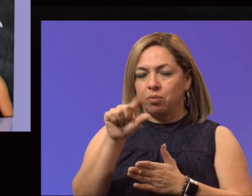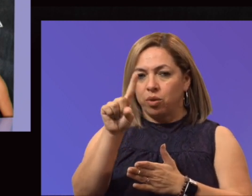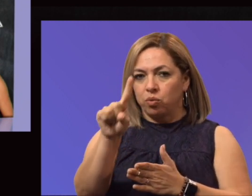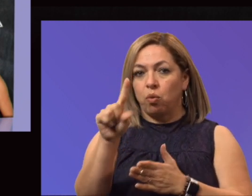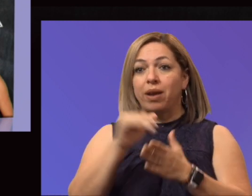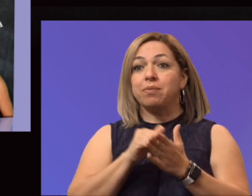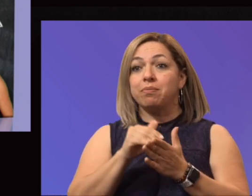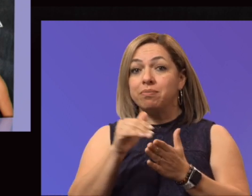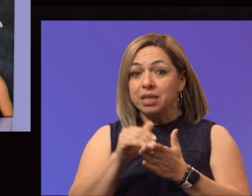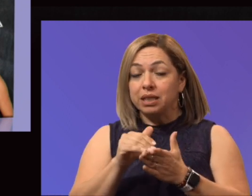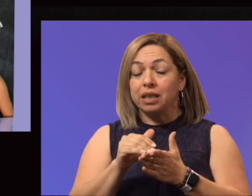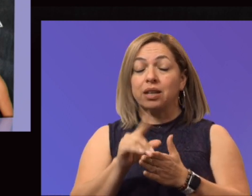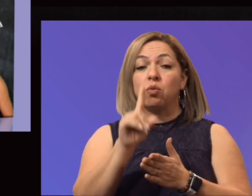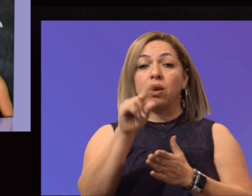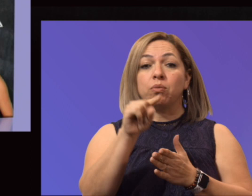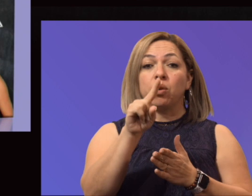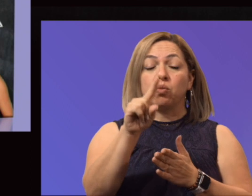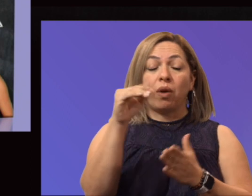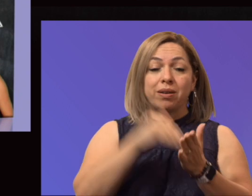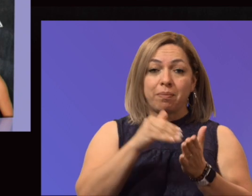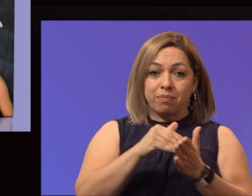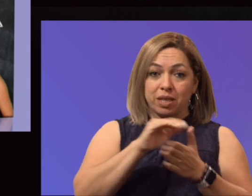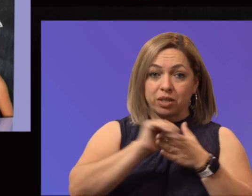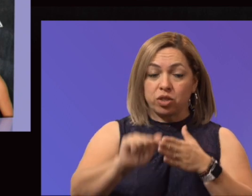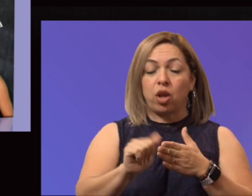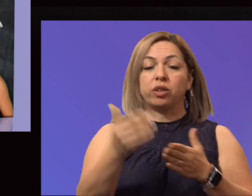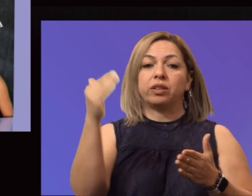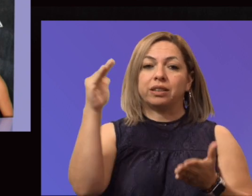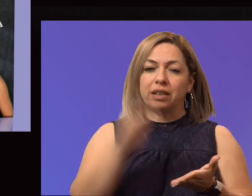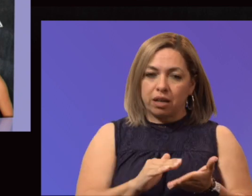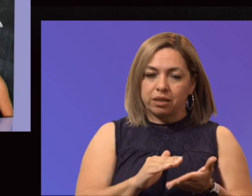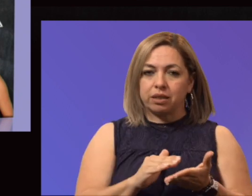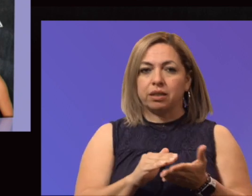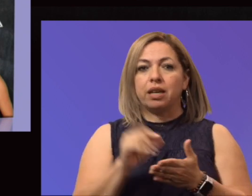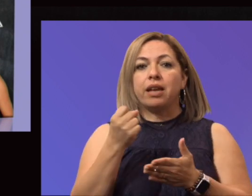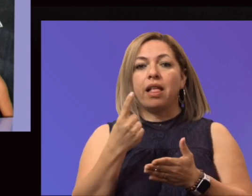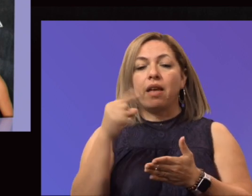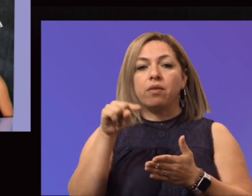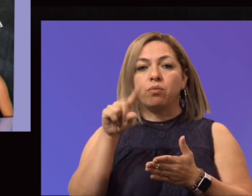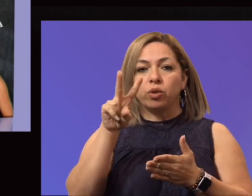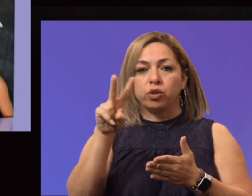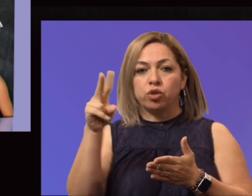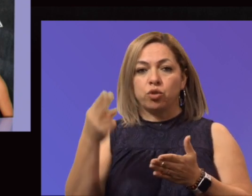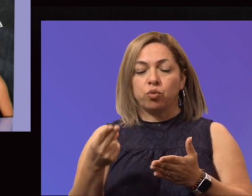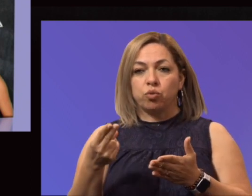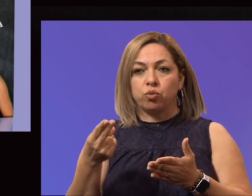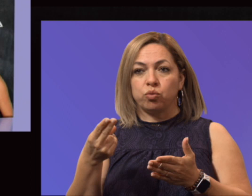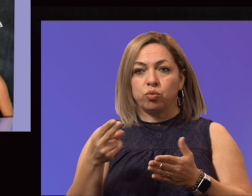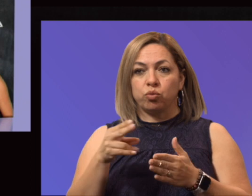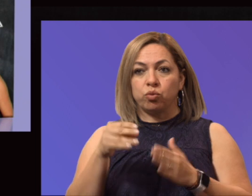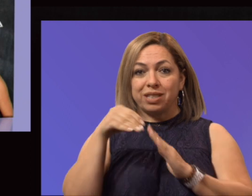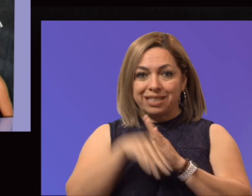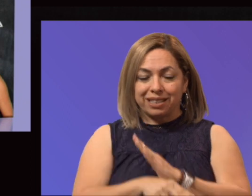from last session. So, we saw about an 11.2% decline in contact hours, about a